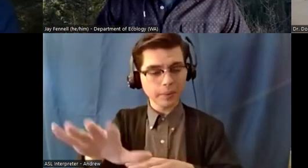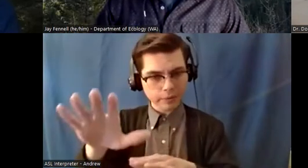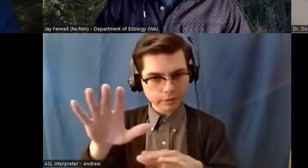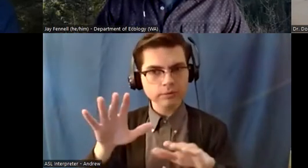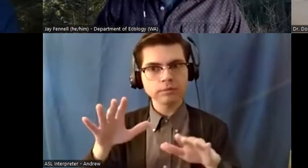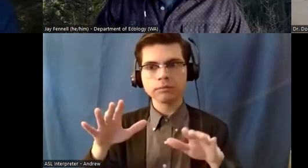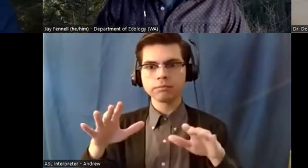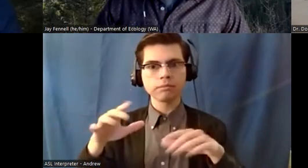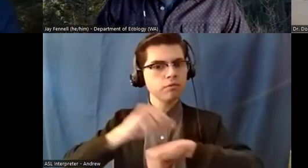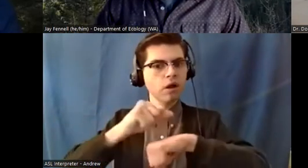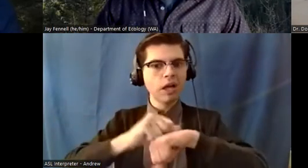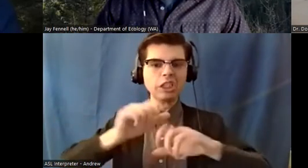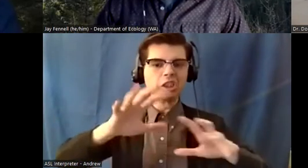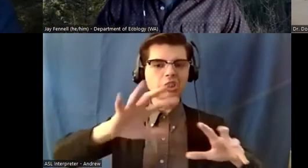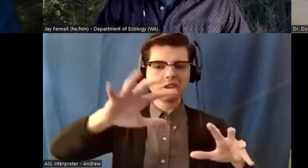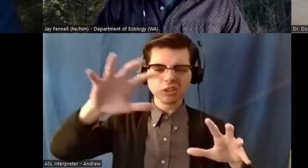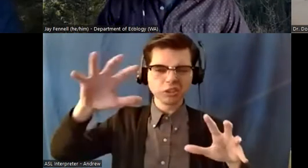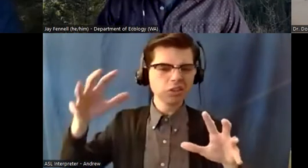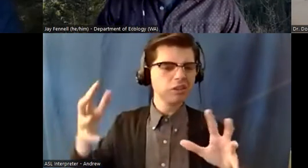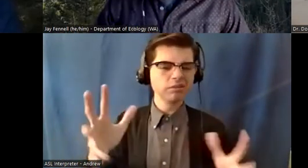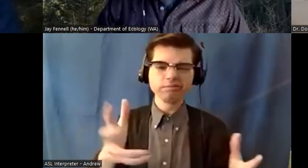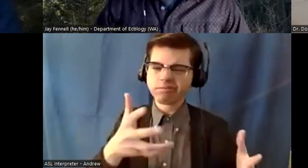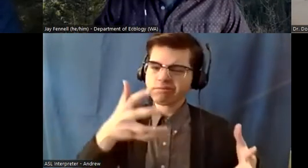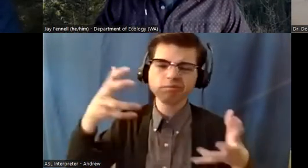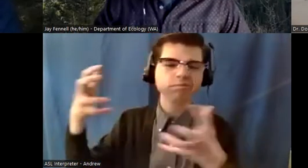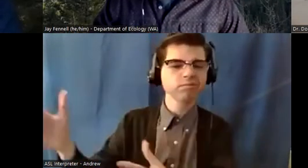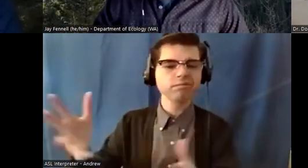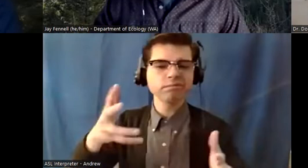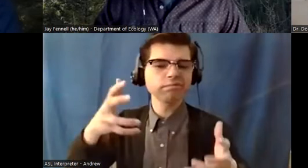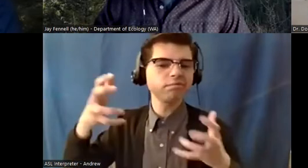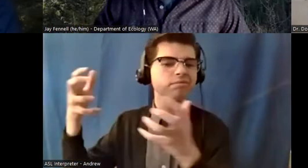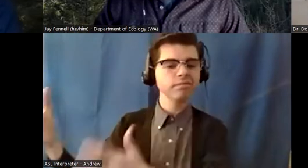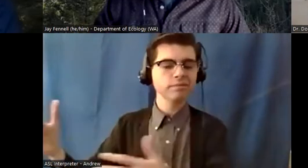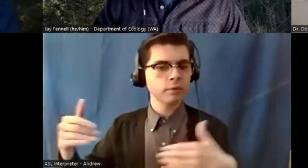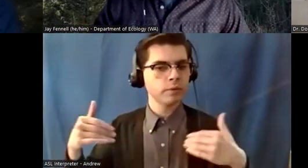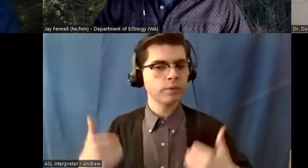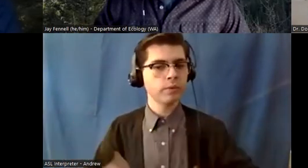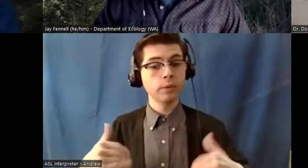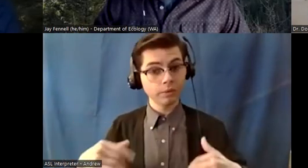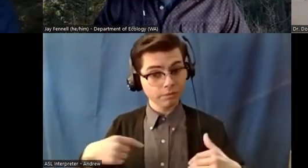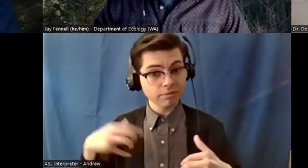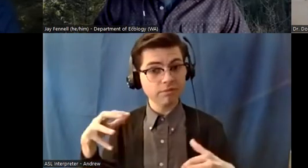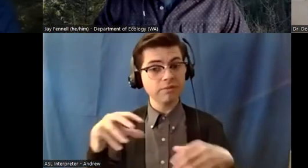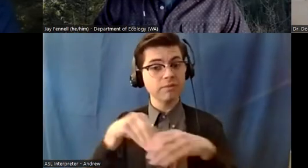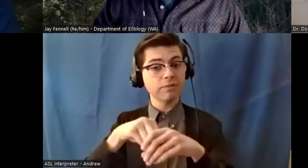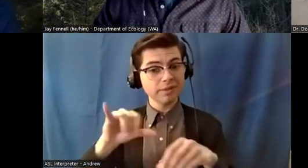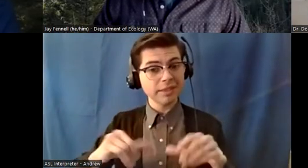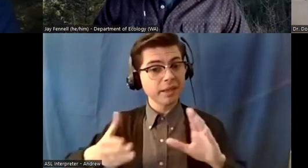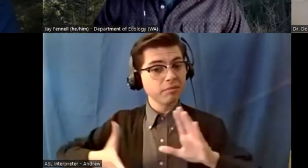extremely rewarding um and inspiring to just be a part of that kind of high functioning team and and completing those projects